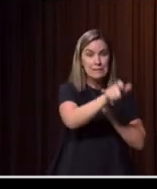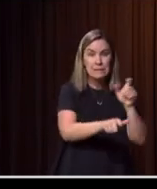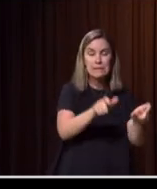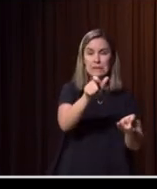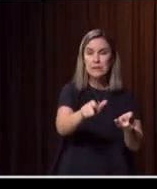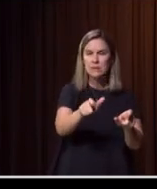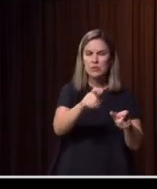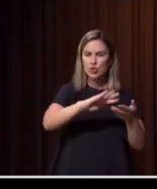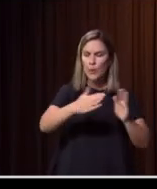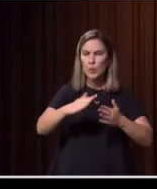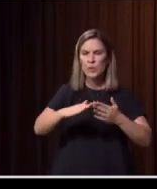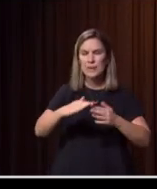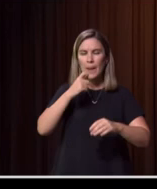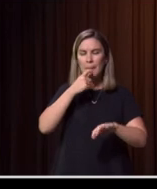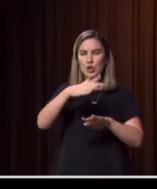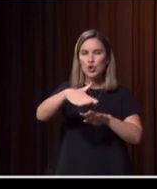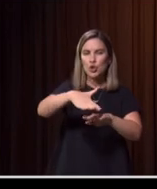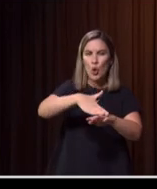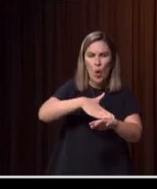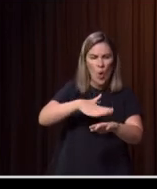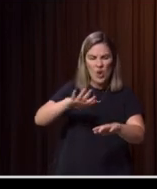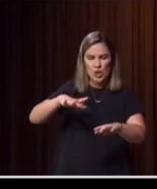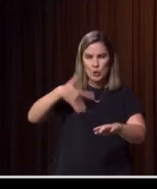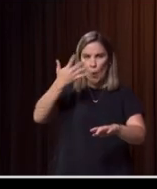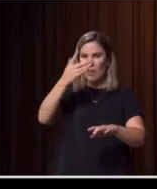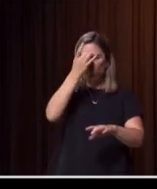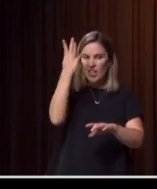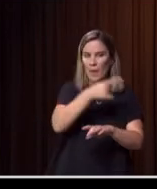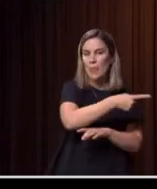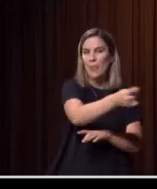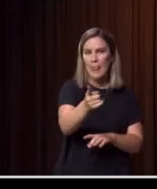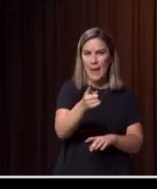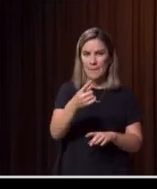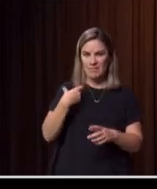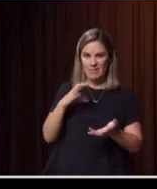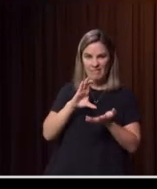profoundly are not going to be left behind as we distribute resources.